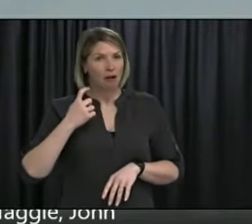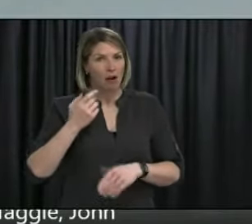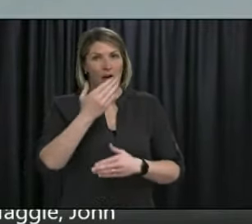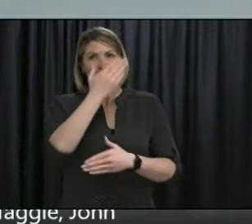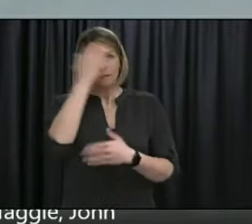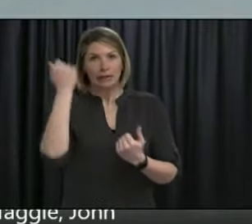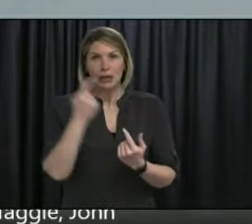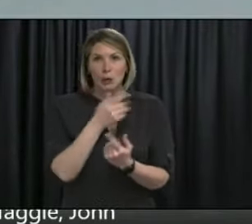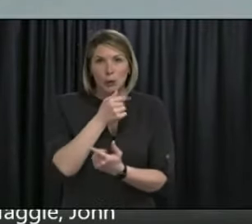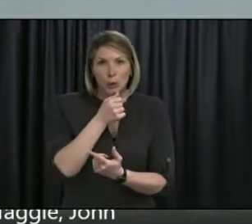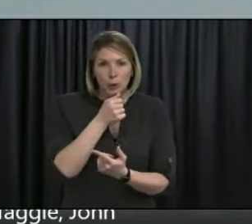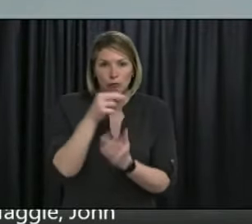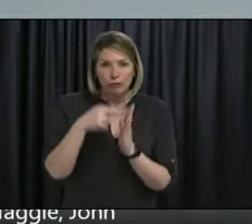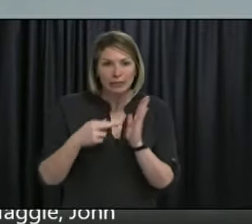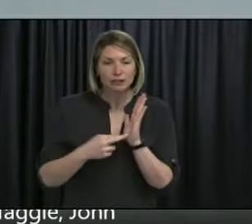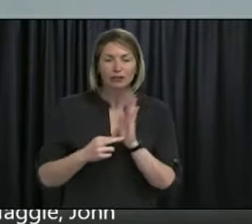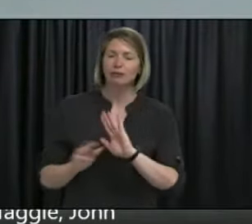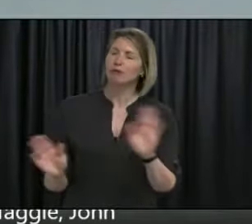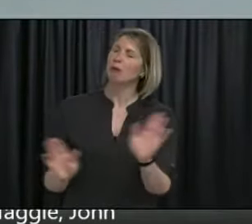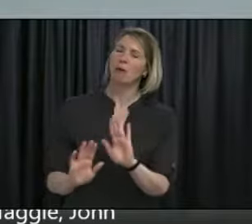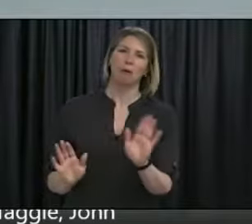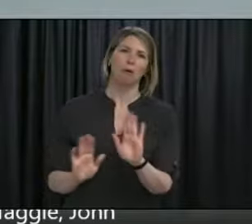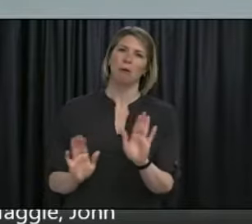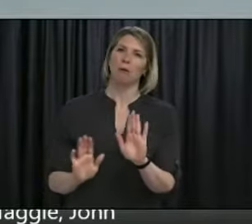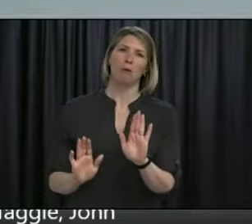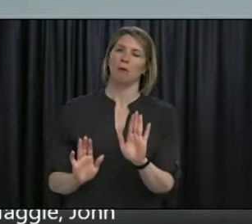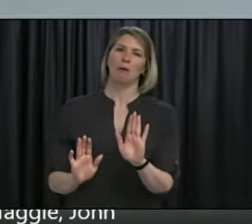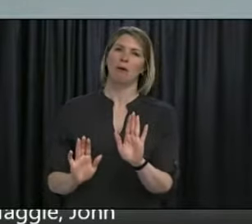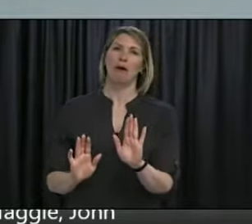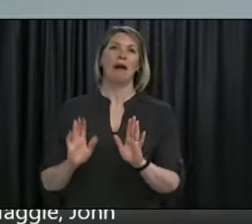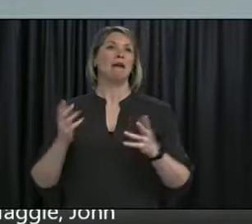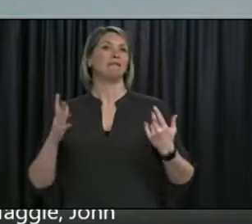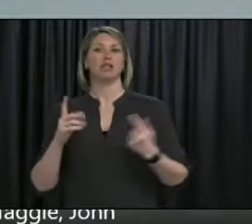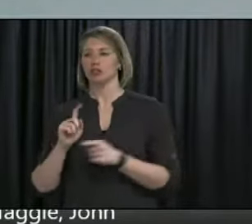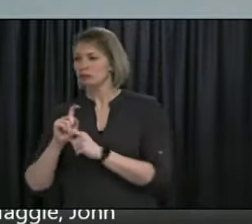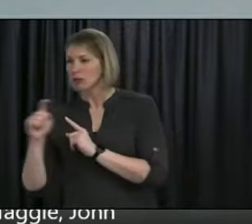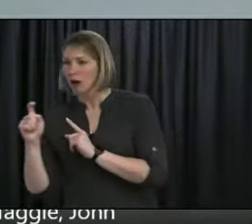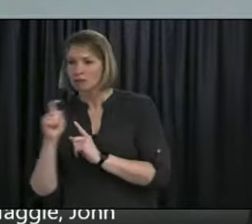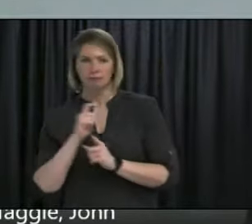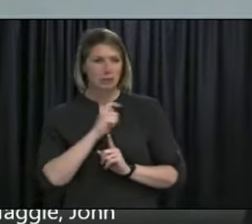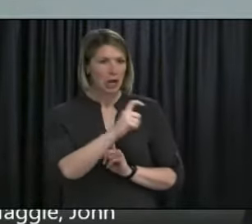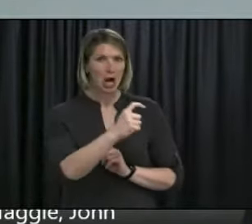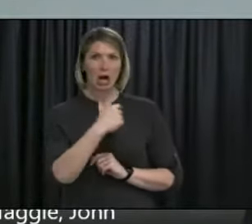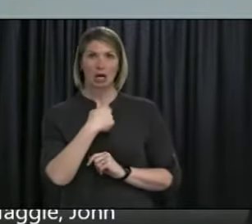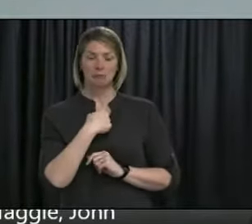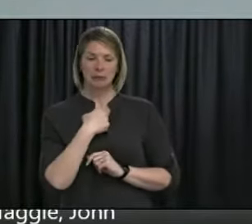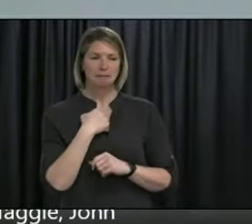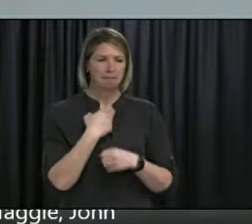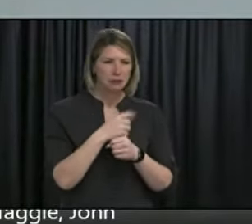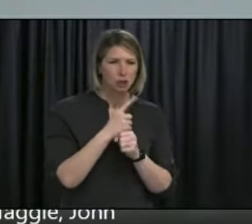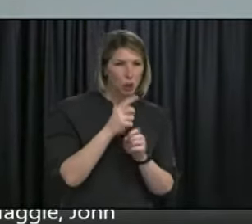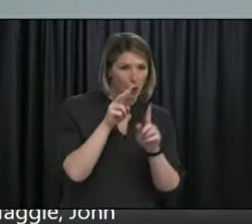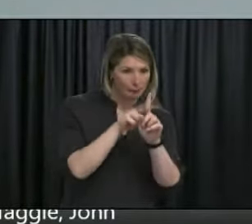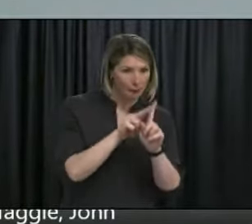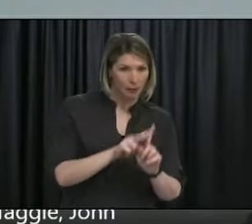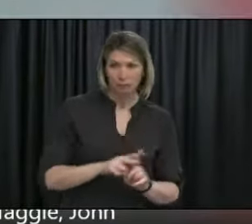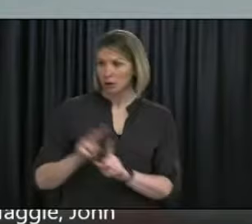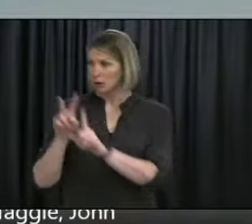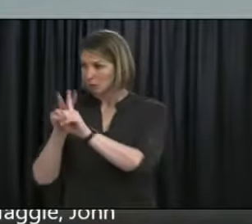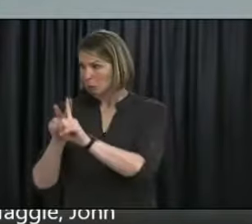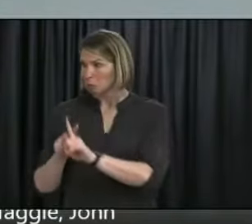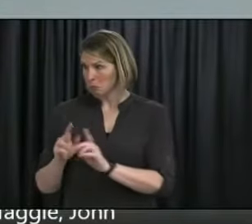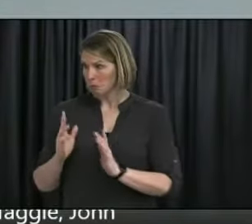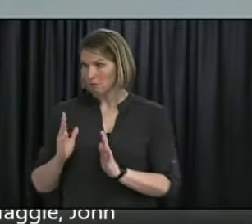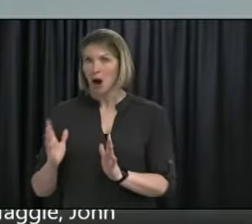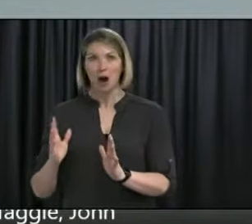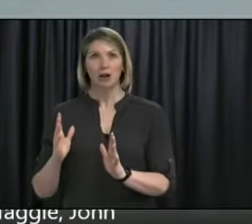being rolled out. And I think we've spoken to the RHAs to try and make sure those appointments and the availability